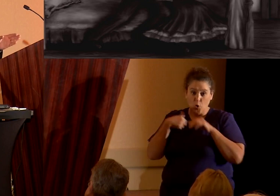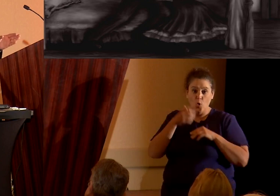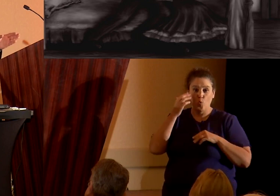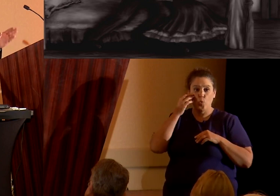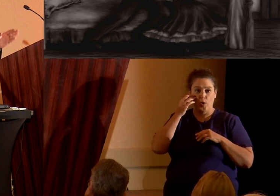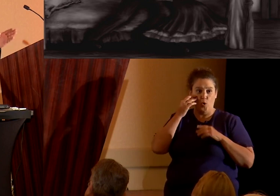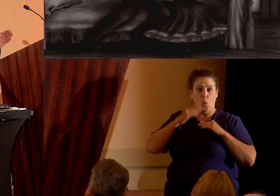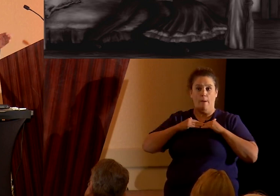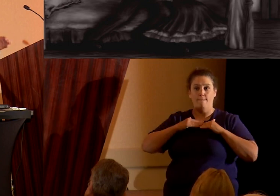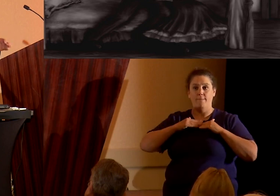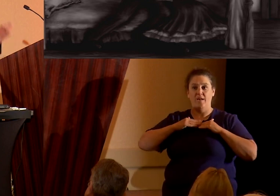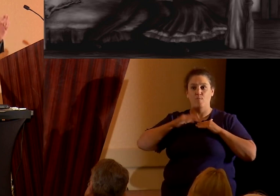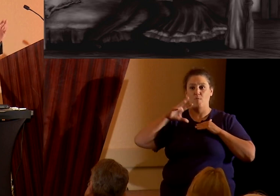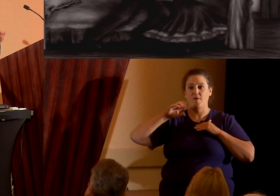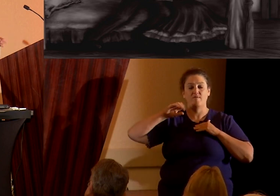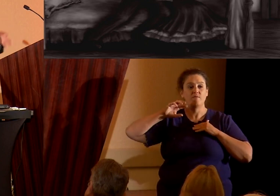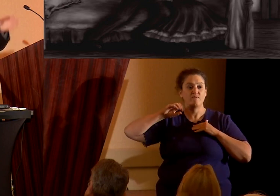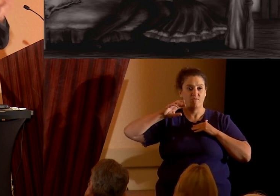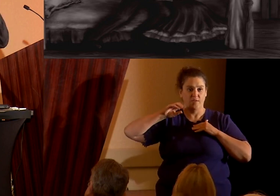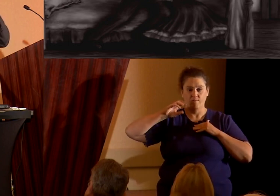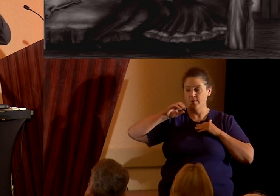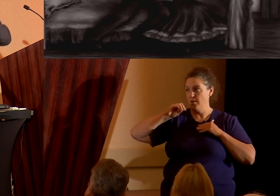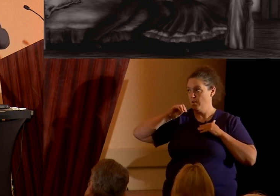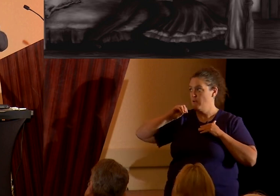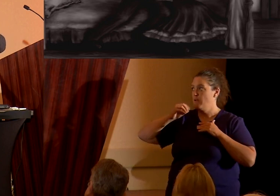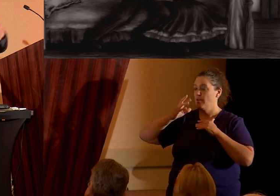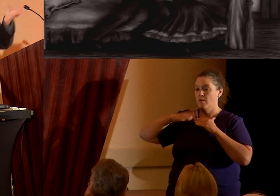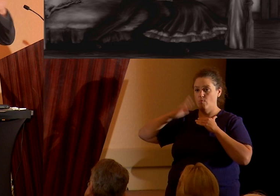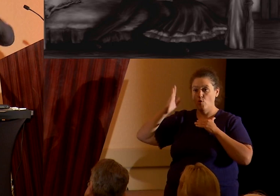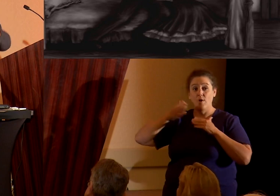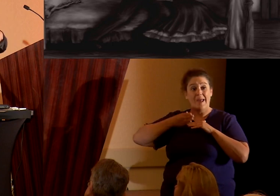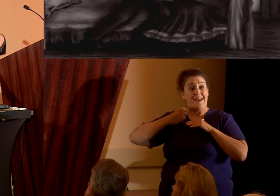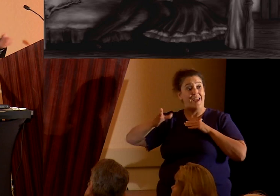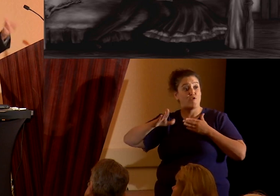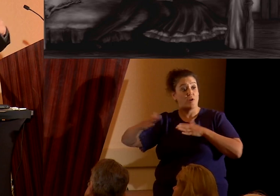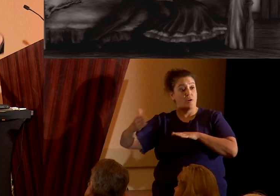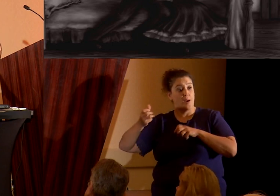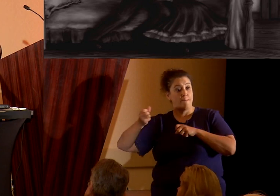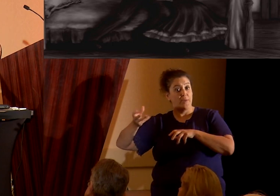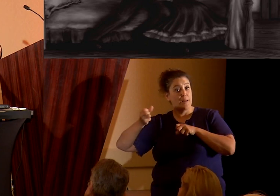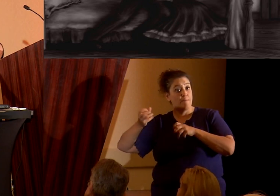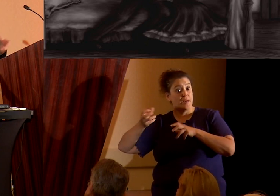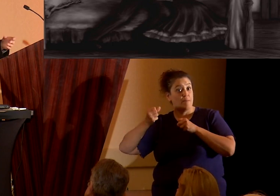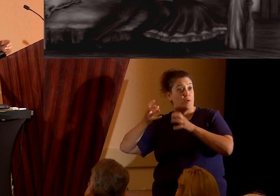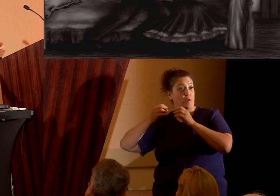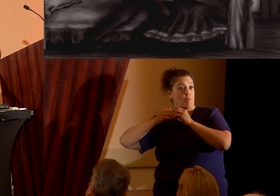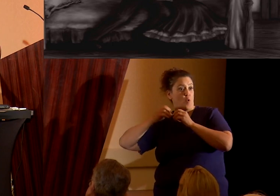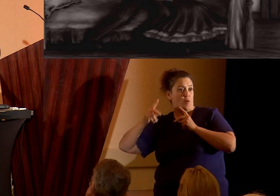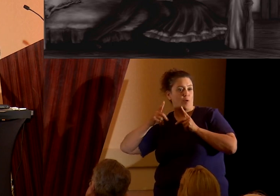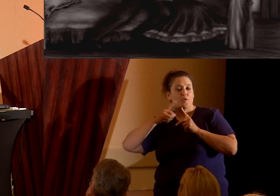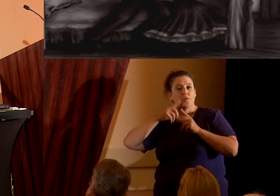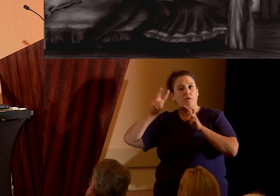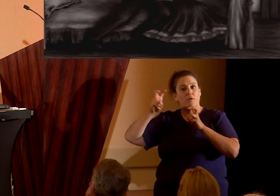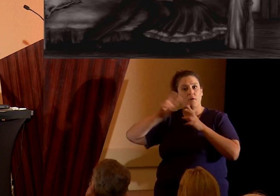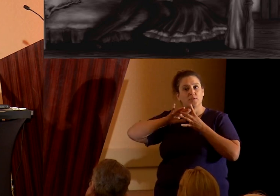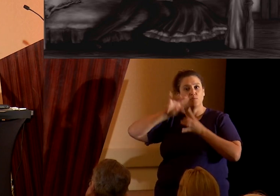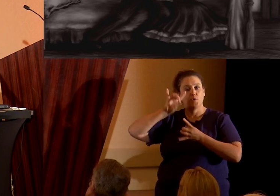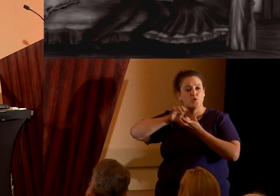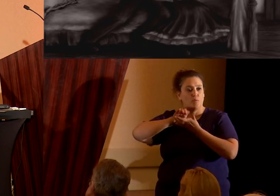50 that he had, probably close to that. And after he died, many, many more joined him in spiritual marriage,